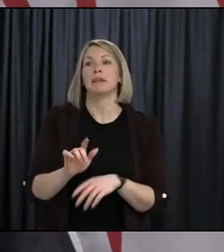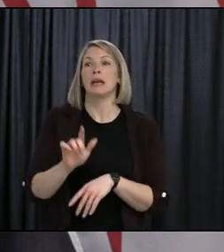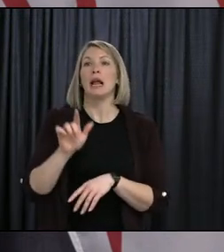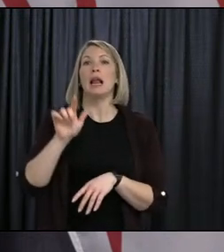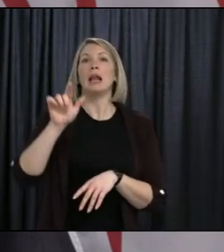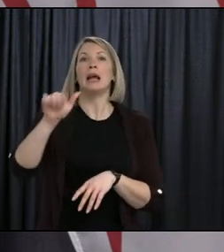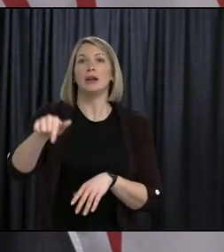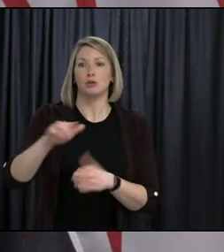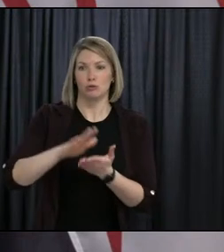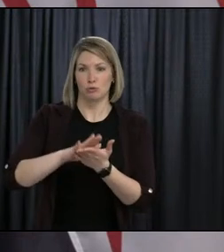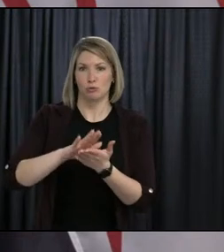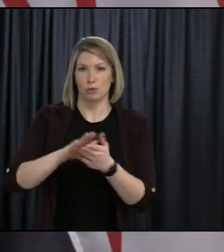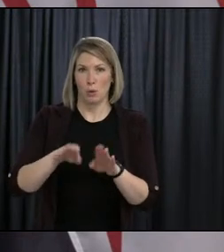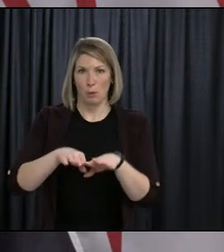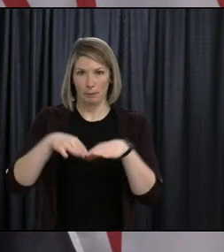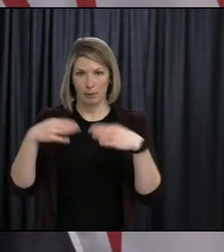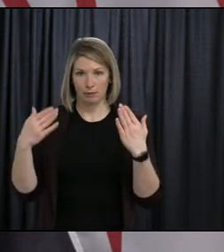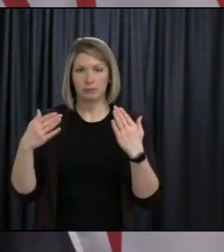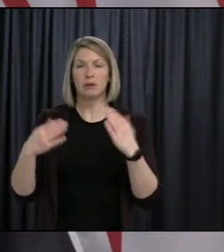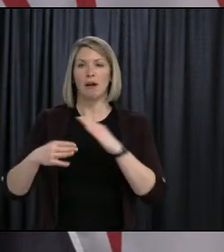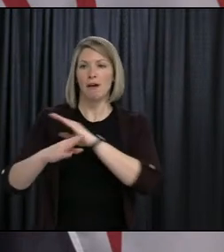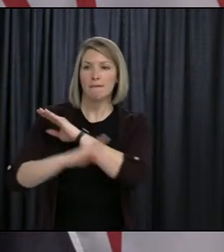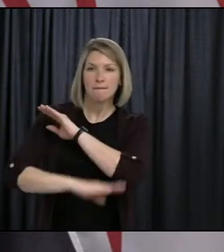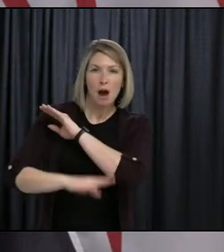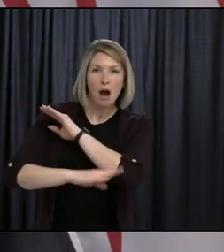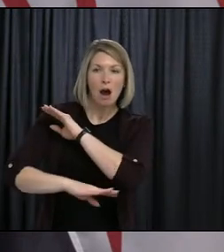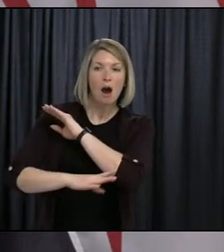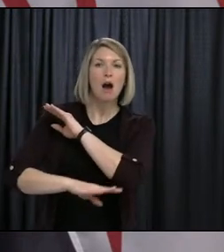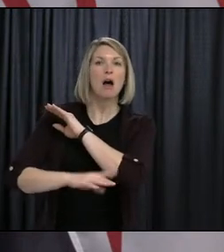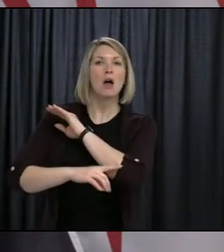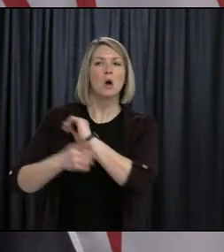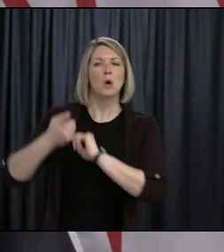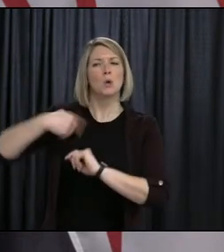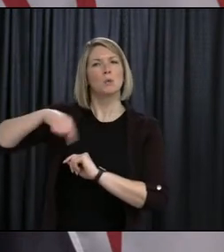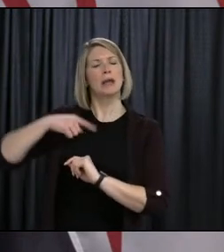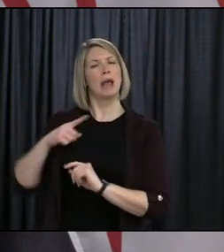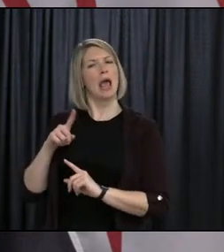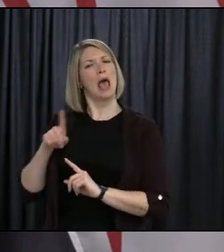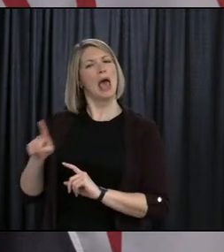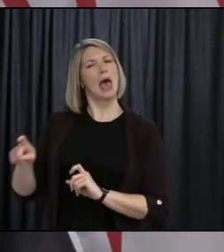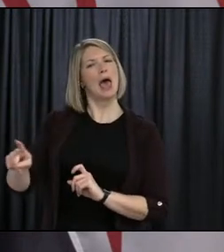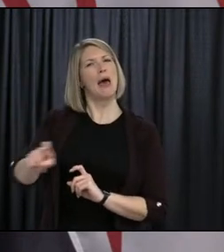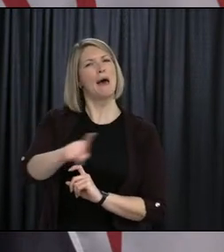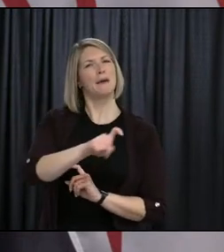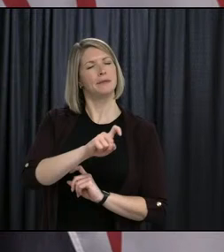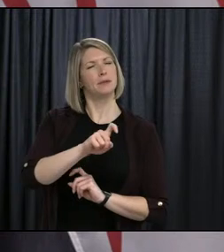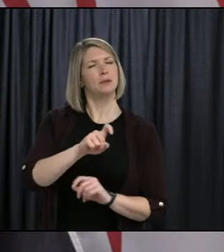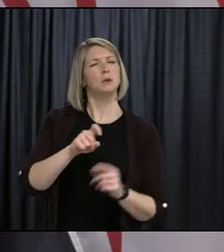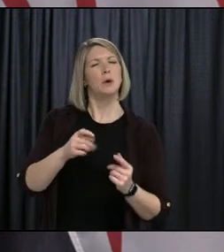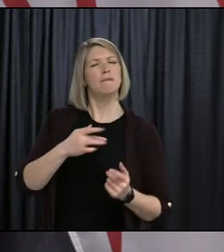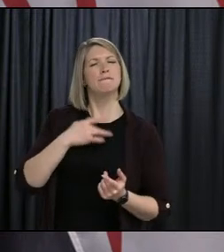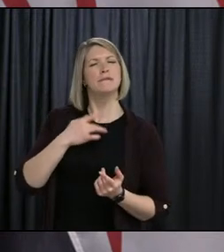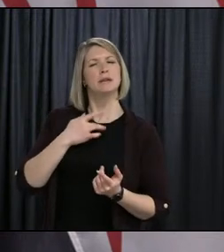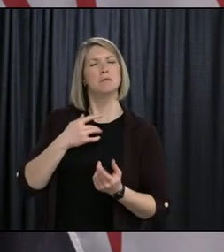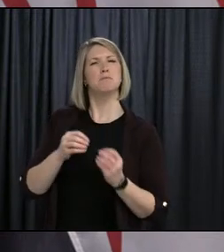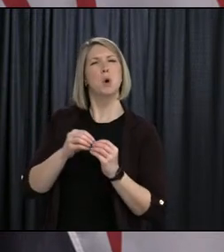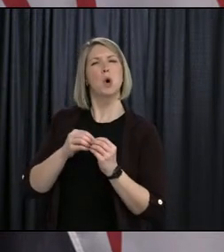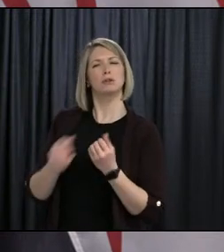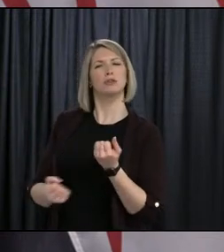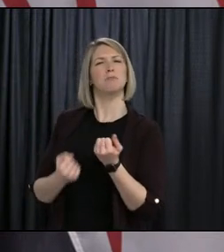out an ask to teachers, look, if you're still feeling like you need something additional,